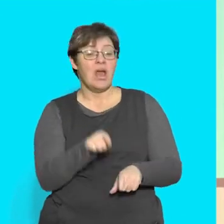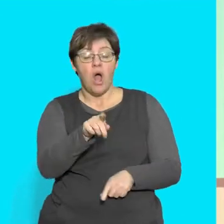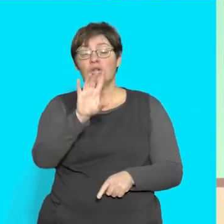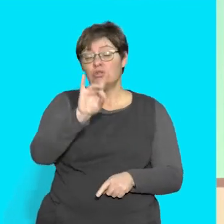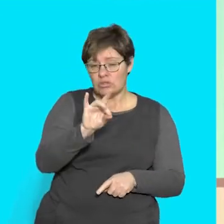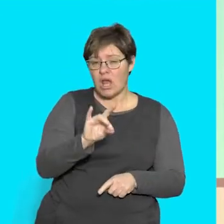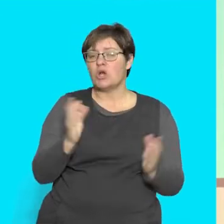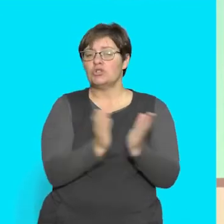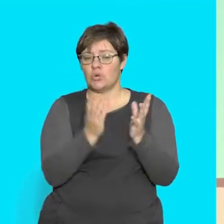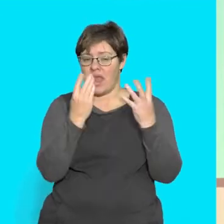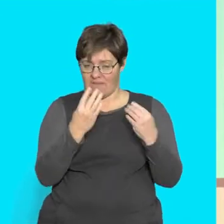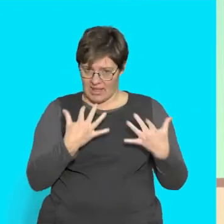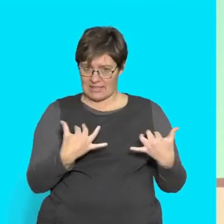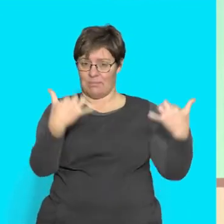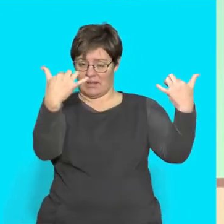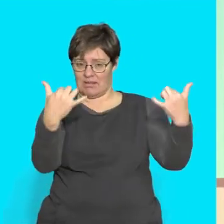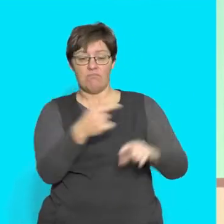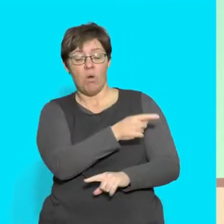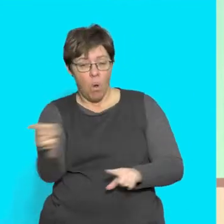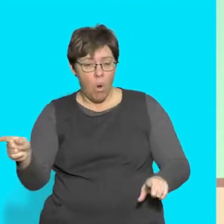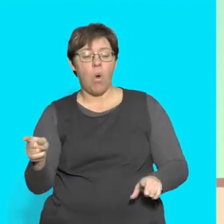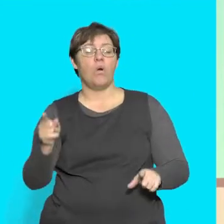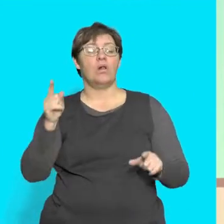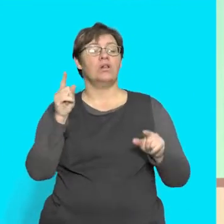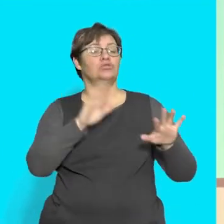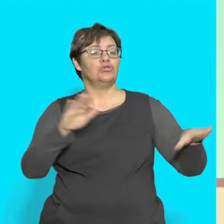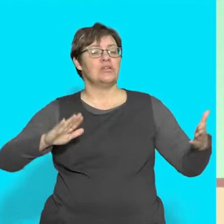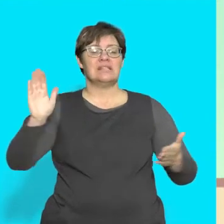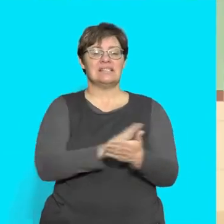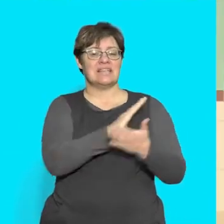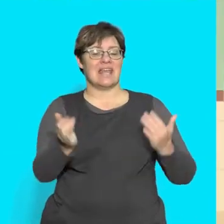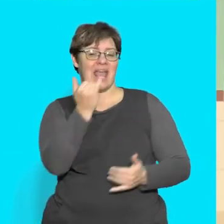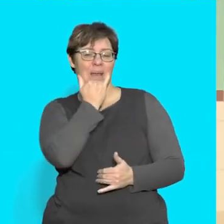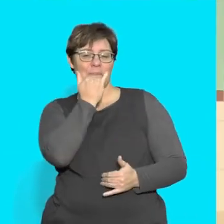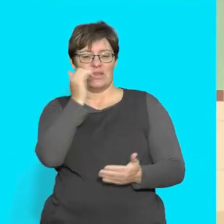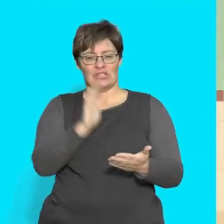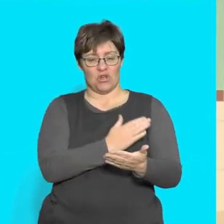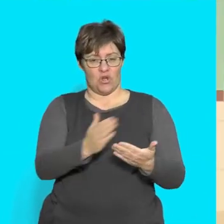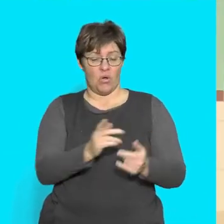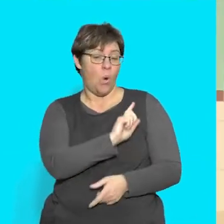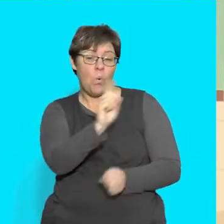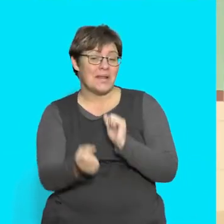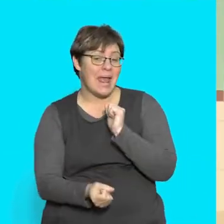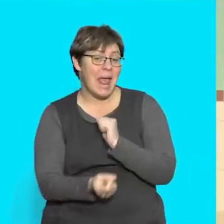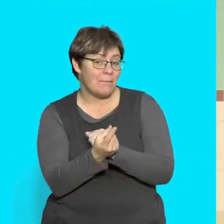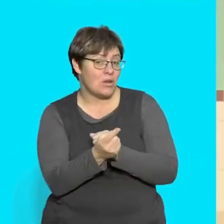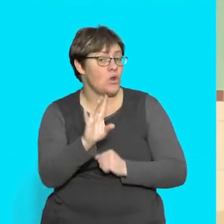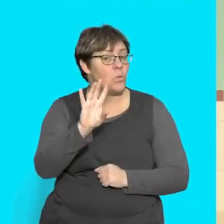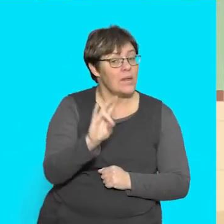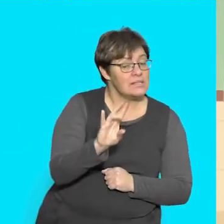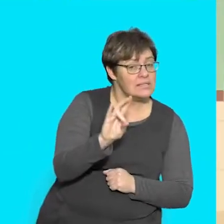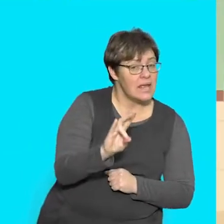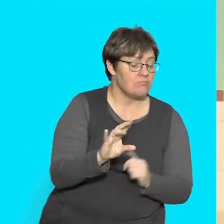the school has an assembly And all the children sing happy songs What happens on a Wednesday?